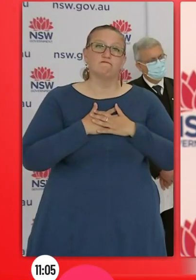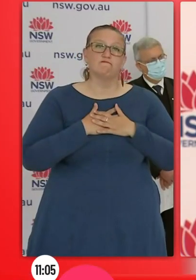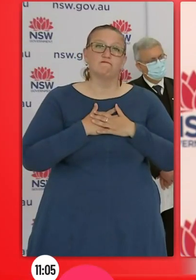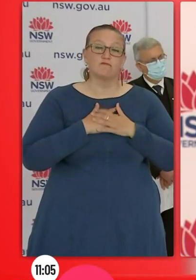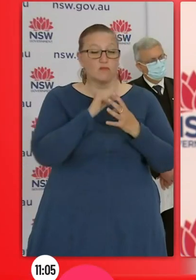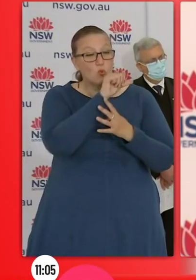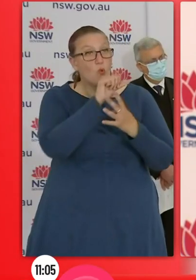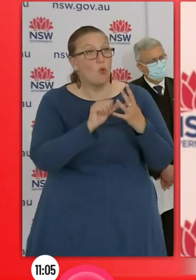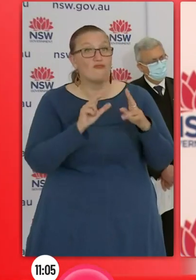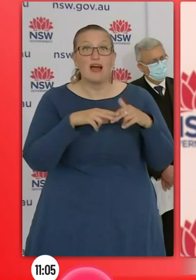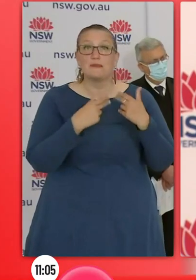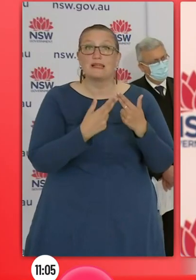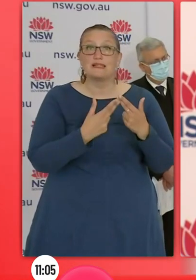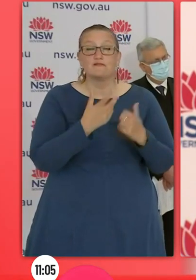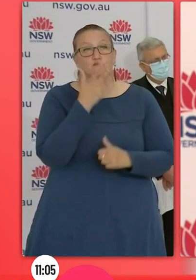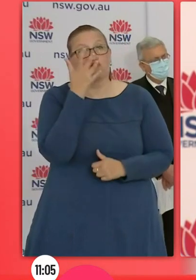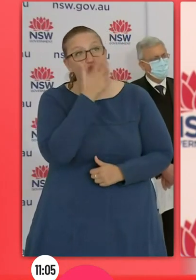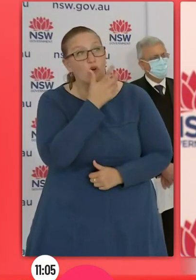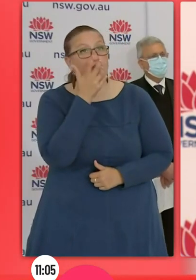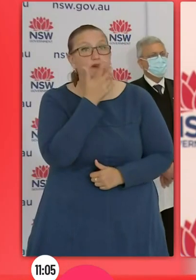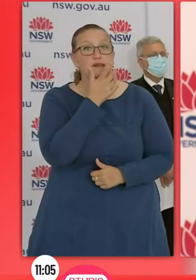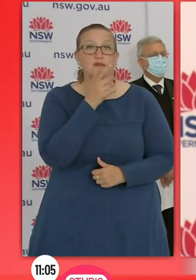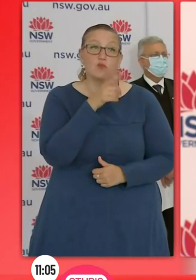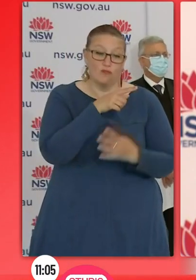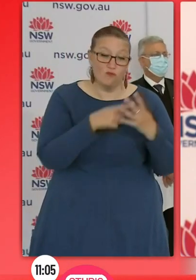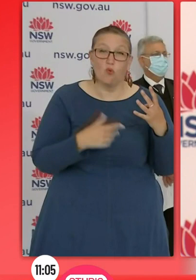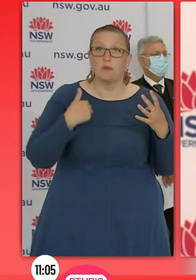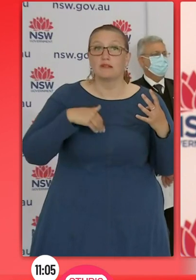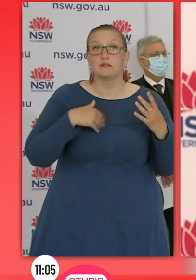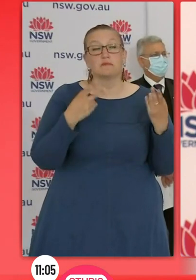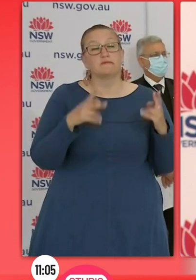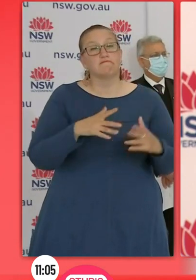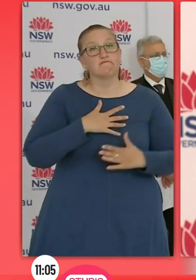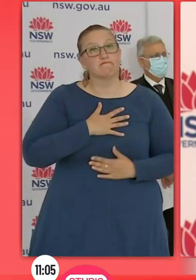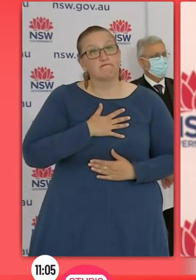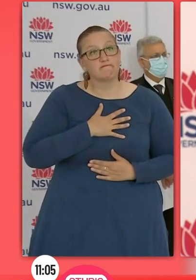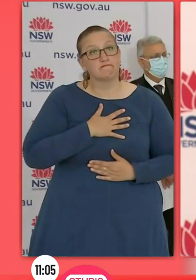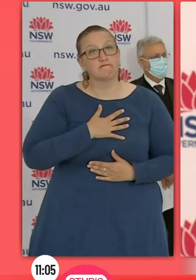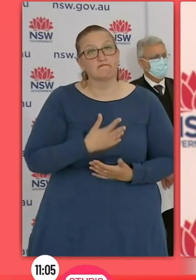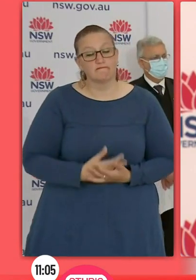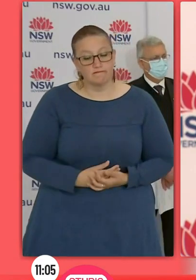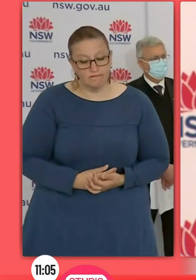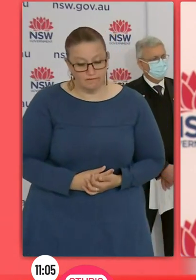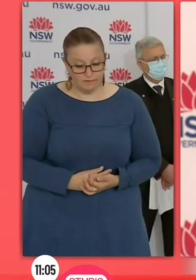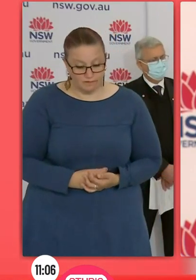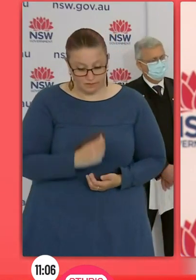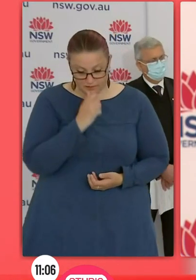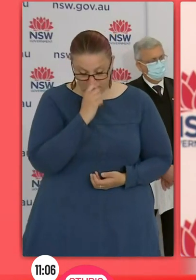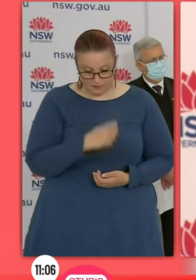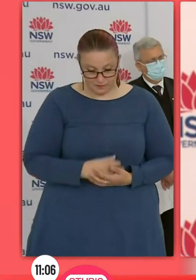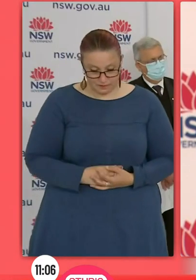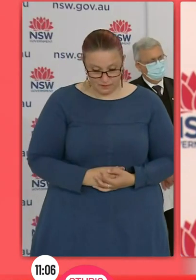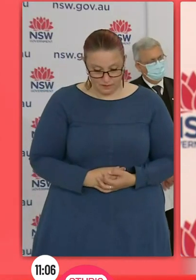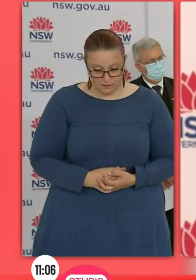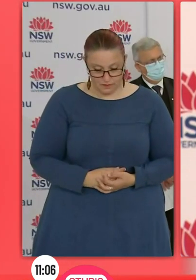my deeper sympathies to the families of those four ladies who have sadly passed away. Of